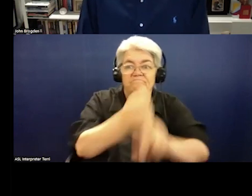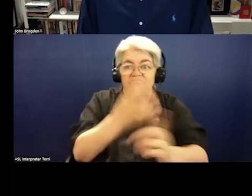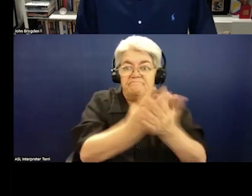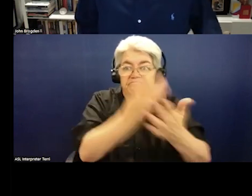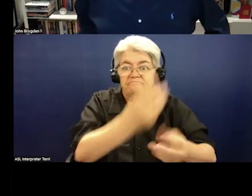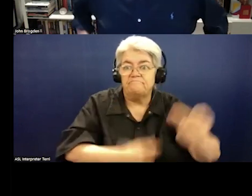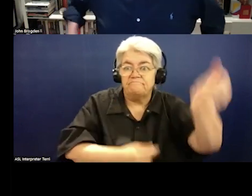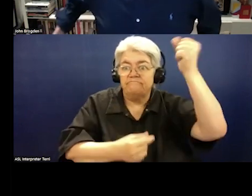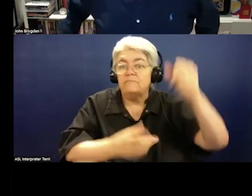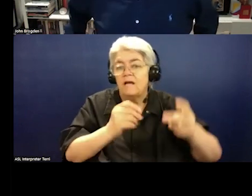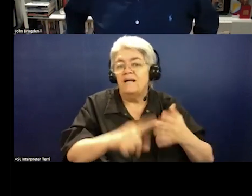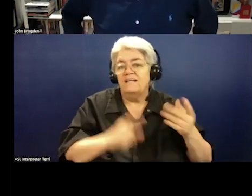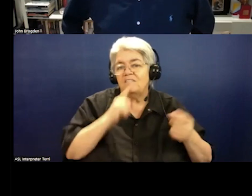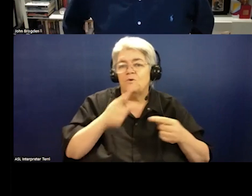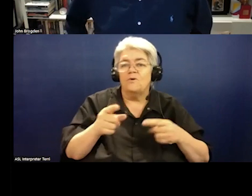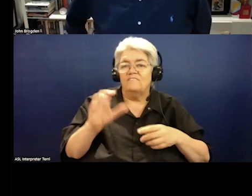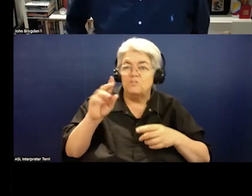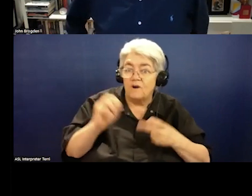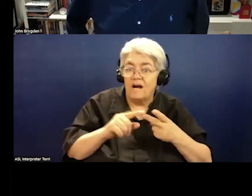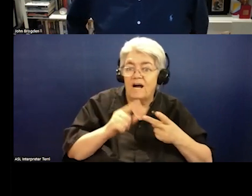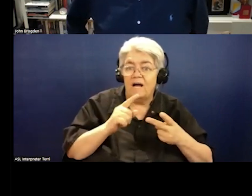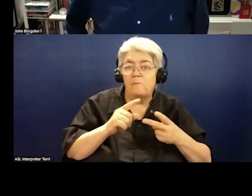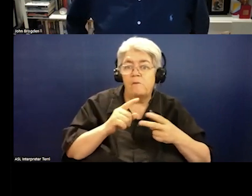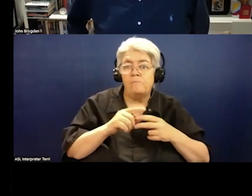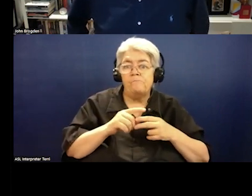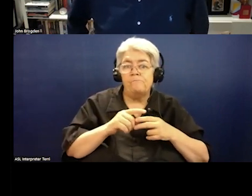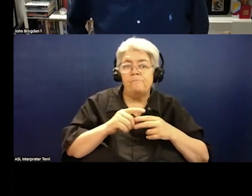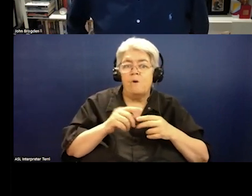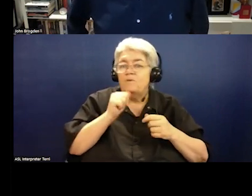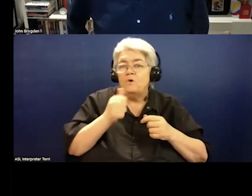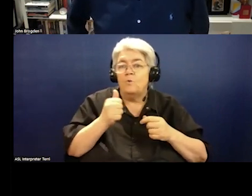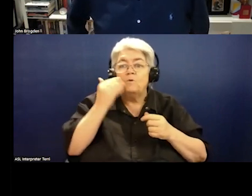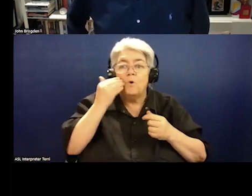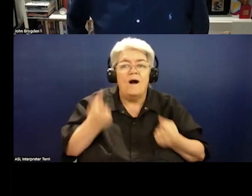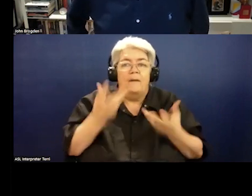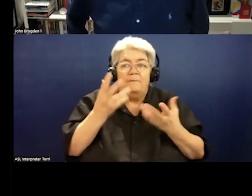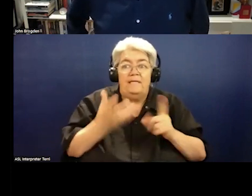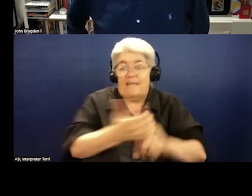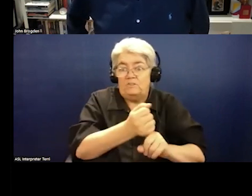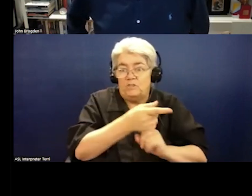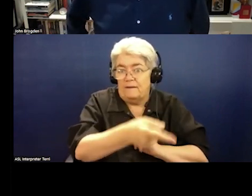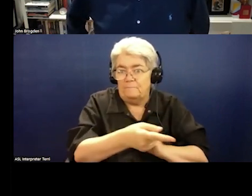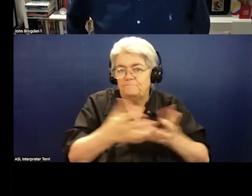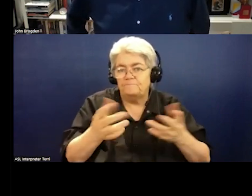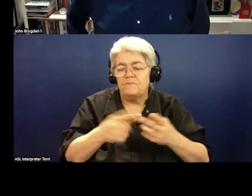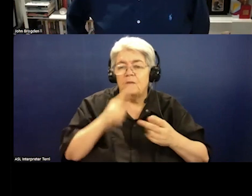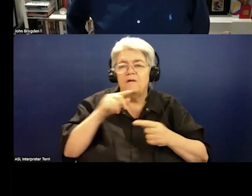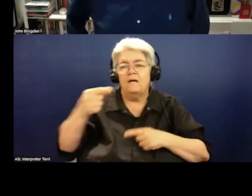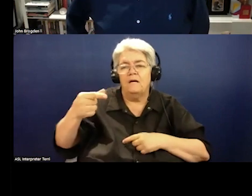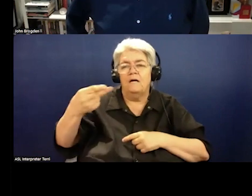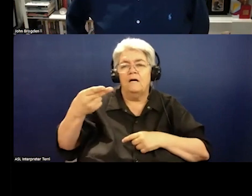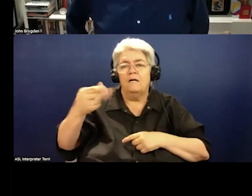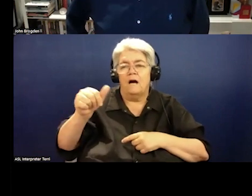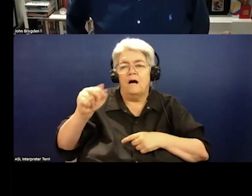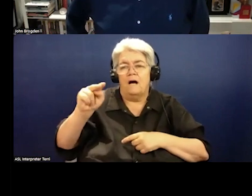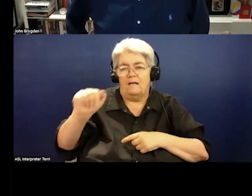If it's a crime, we don't, an attempted crime, we don't actually really have strong numbers on it. But I want to talk about Ghana. So Ghana is a